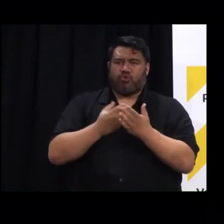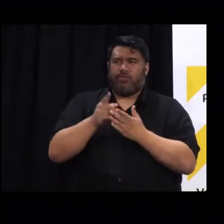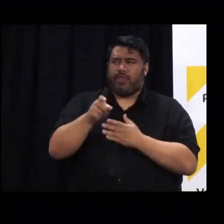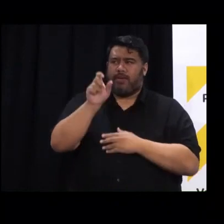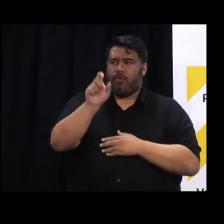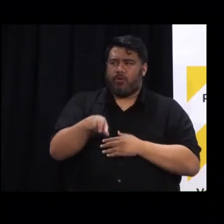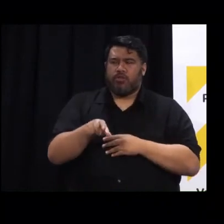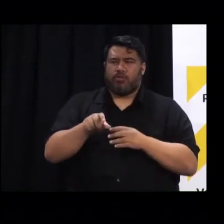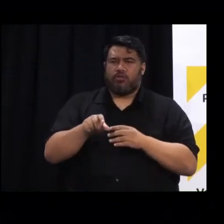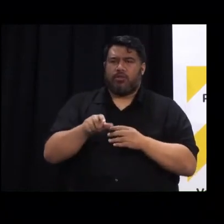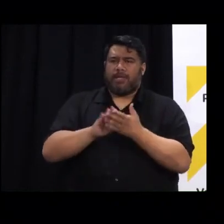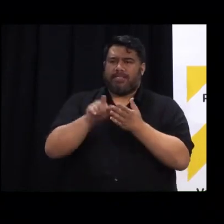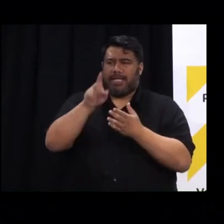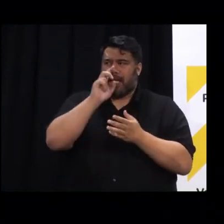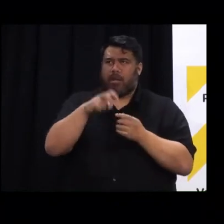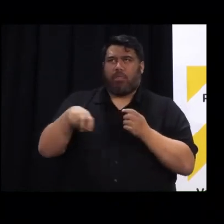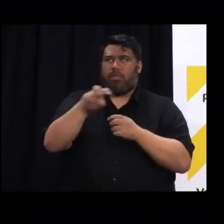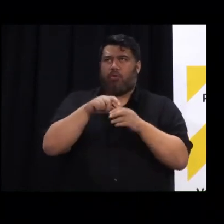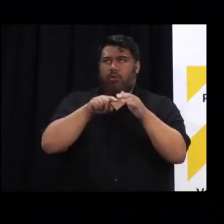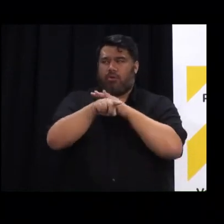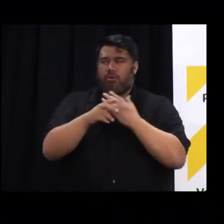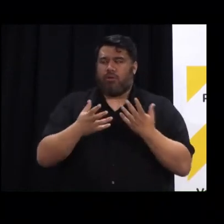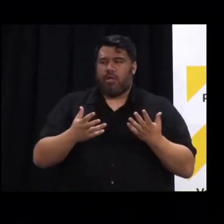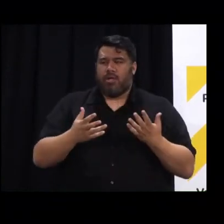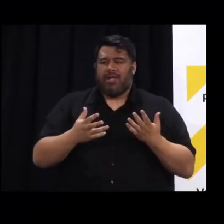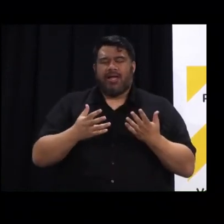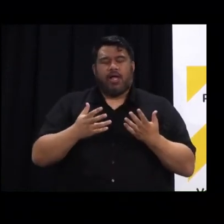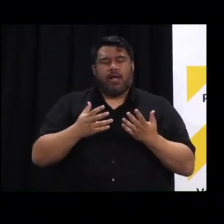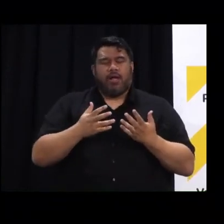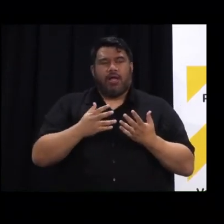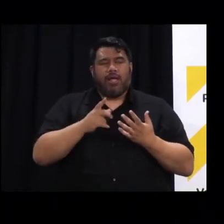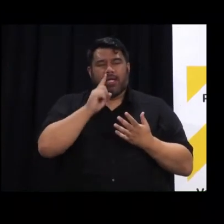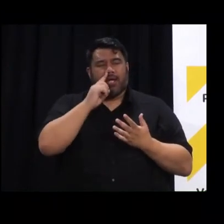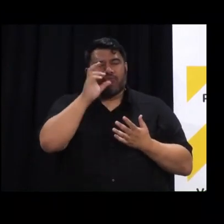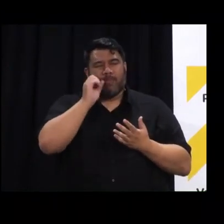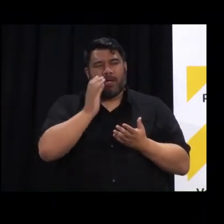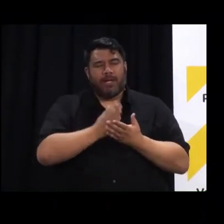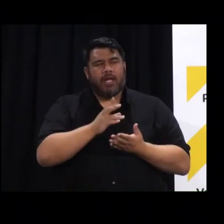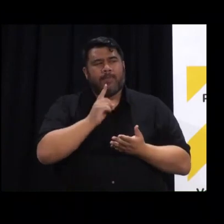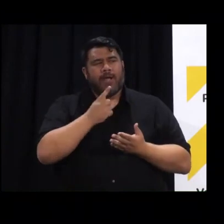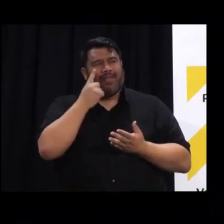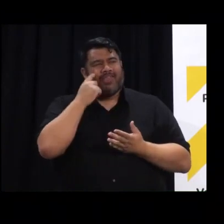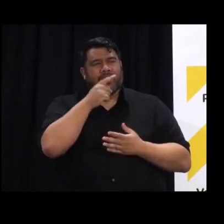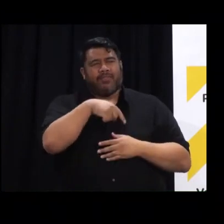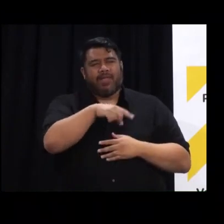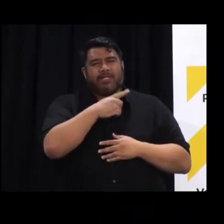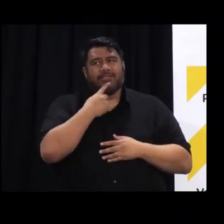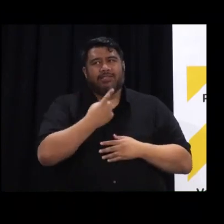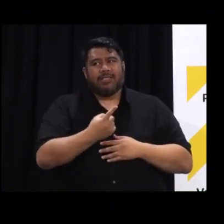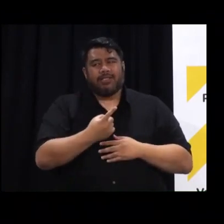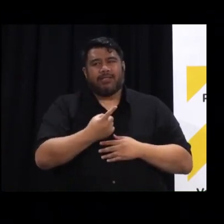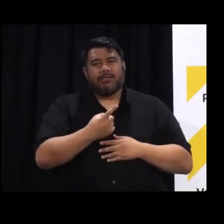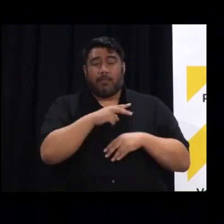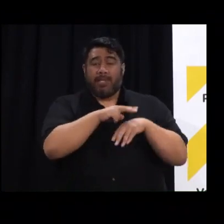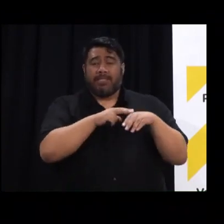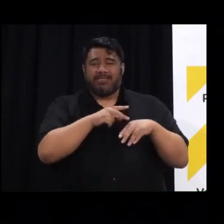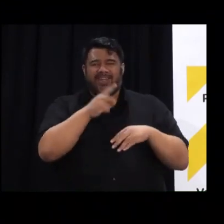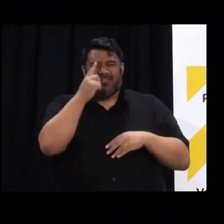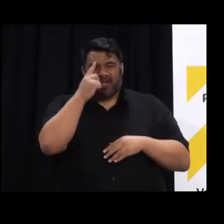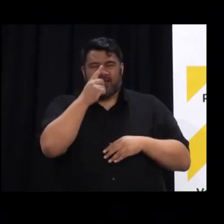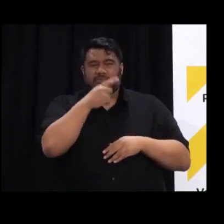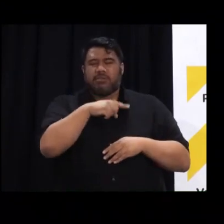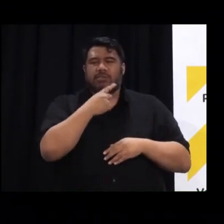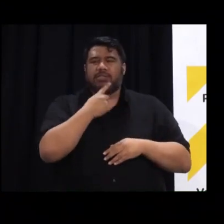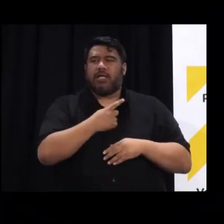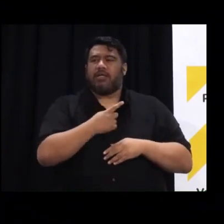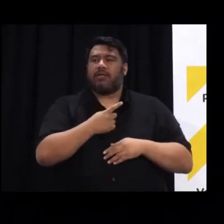account again of those circumstances but I know part of their rationale as well was that their